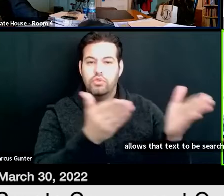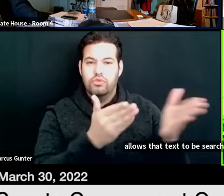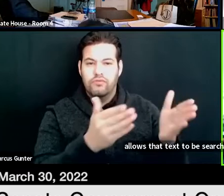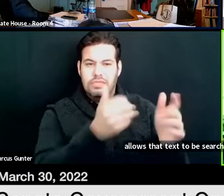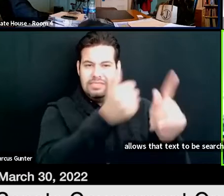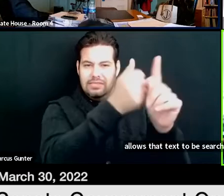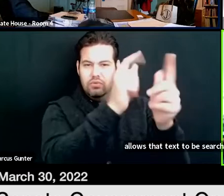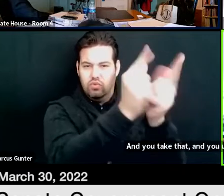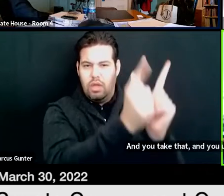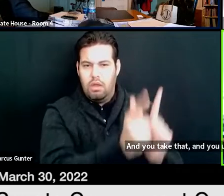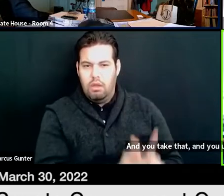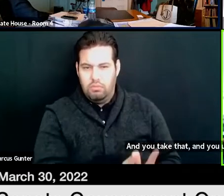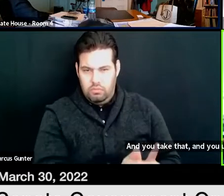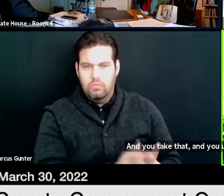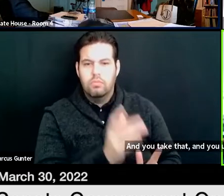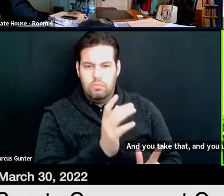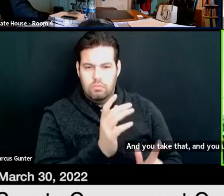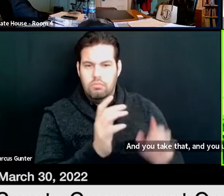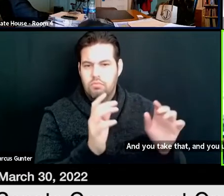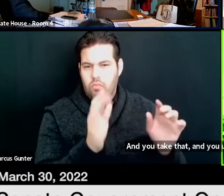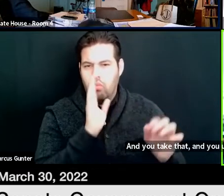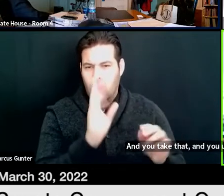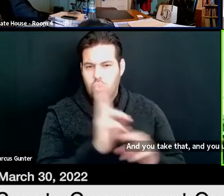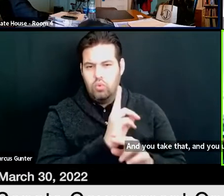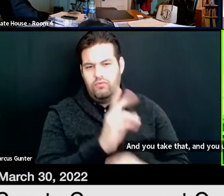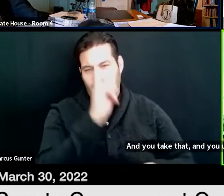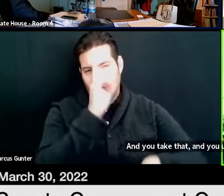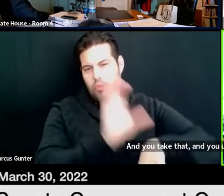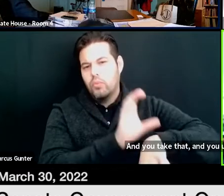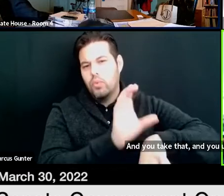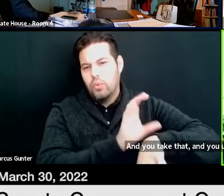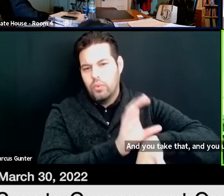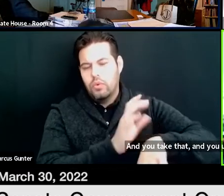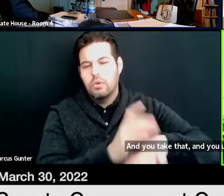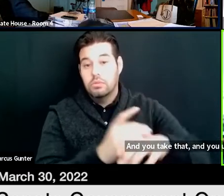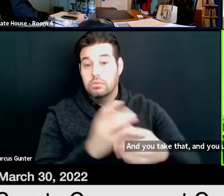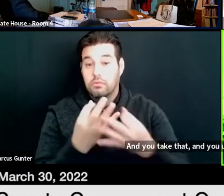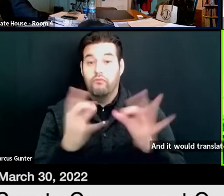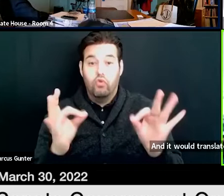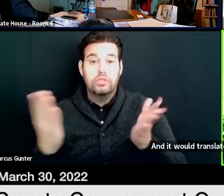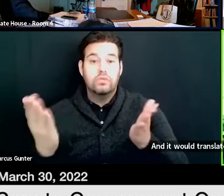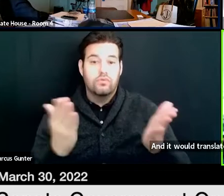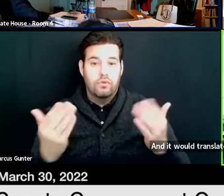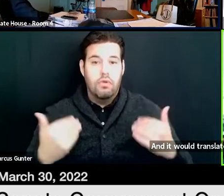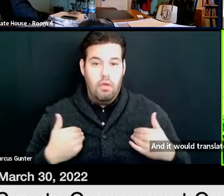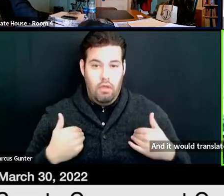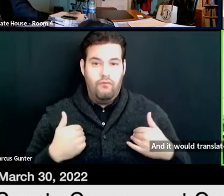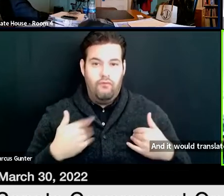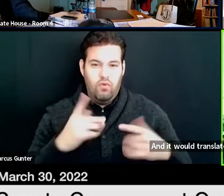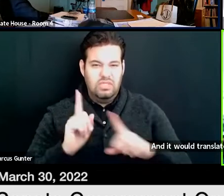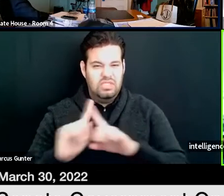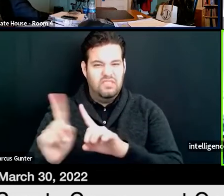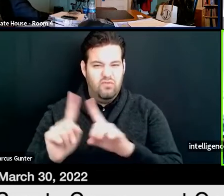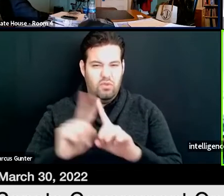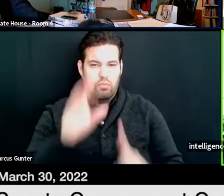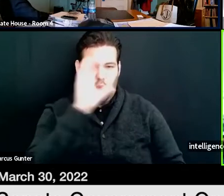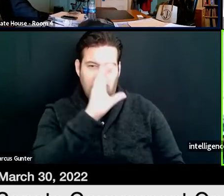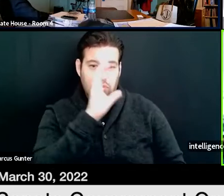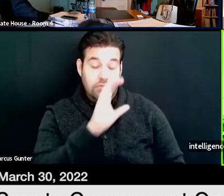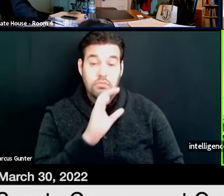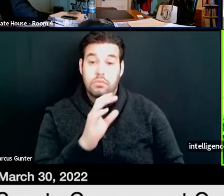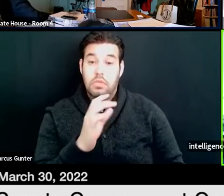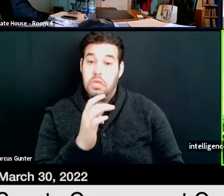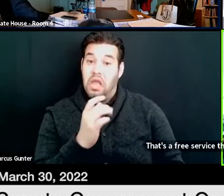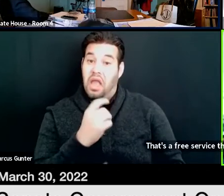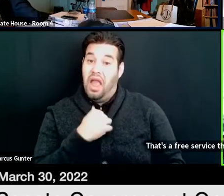would translate that using artificial intelligence as well. That's a free service through most browsers. Again, I don't speak the